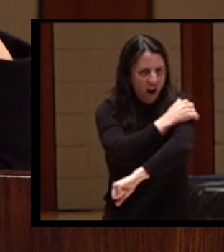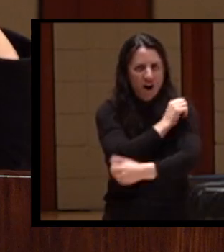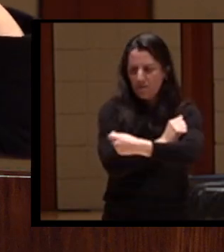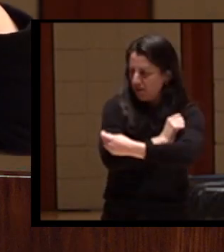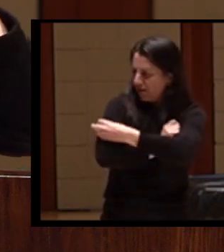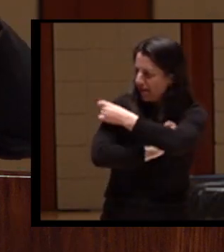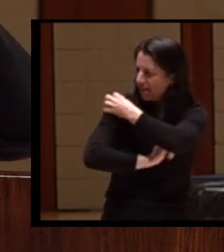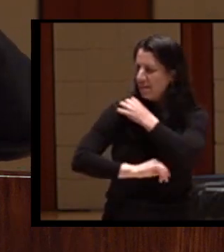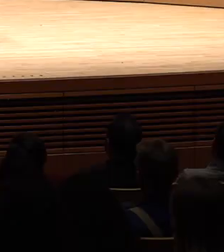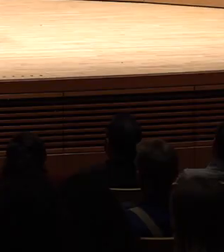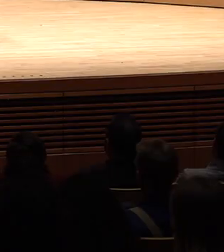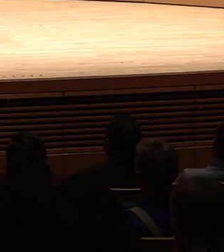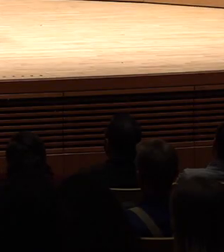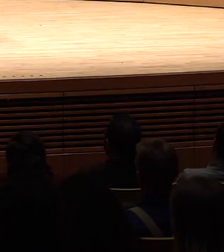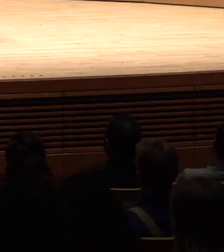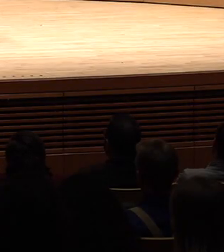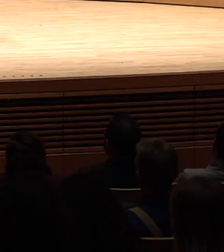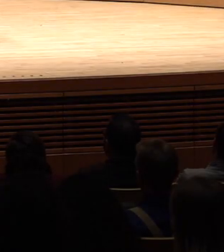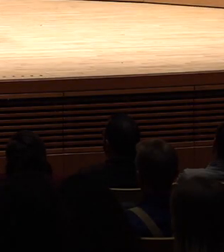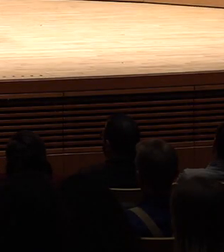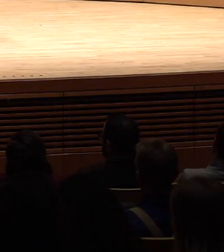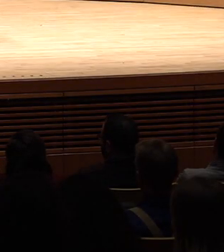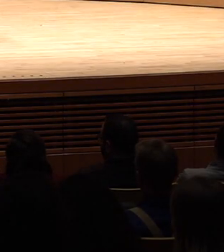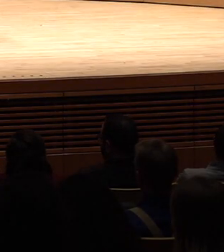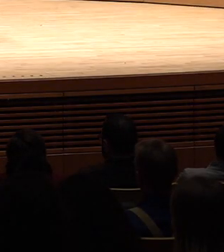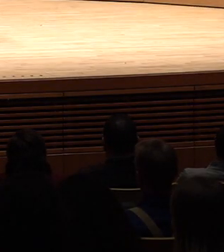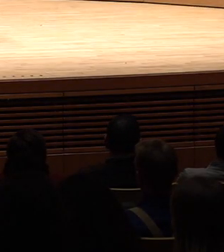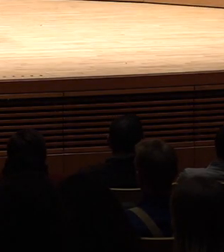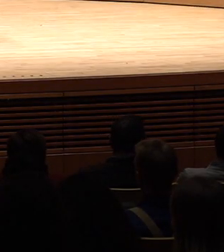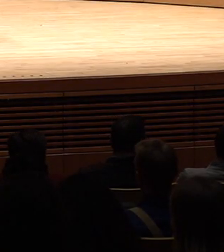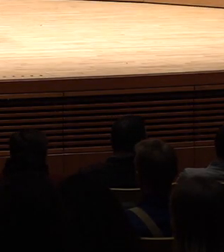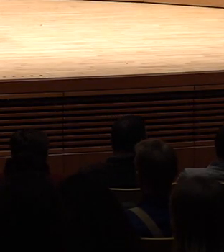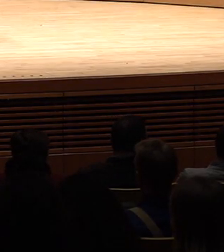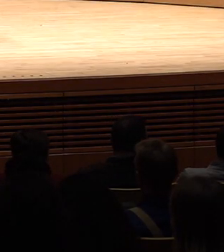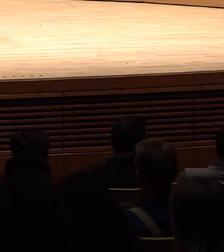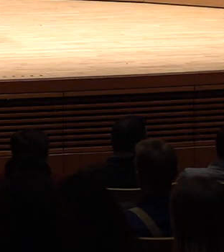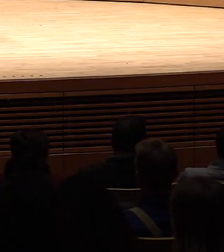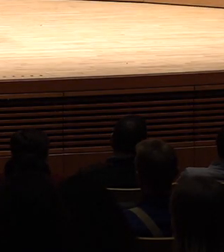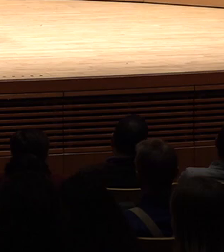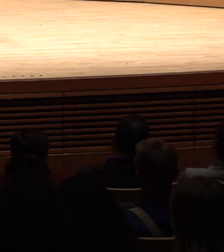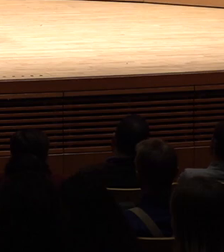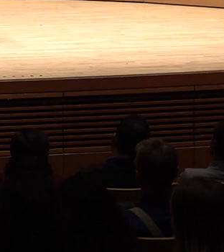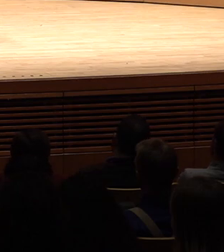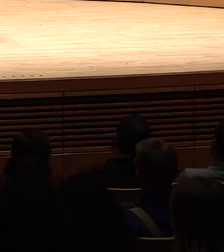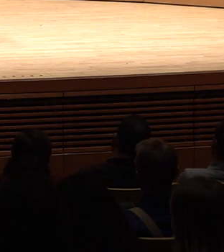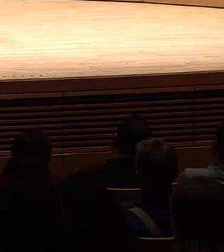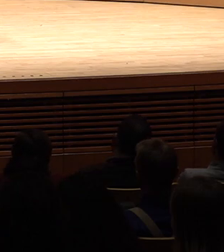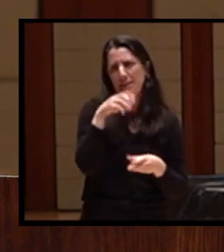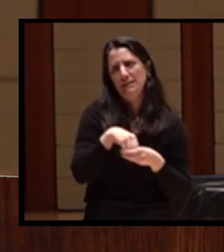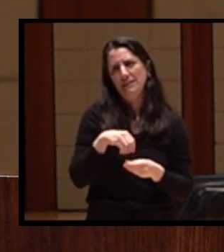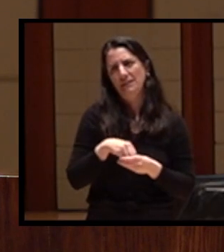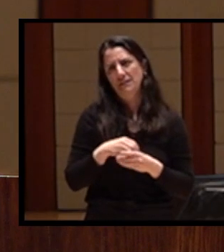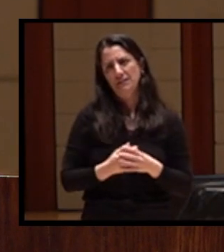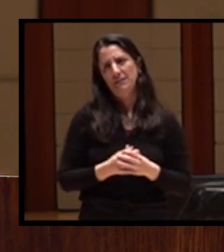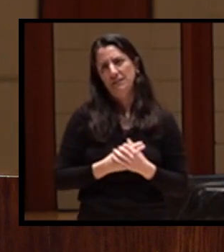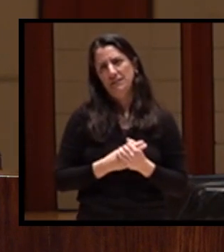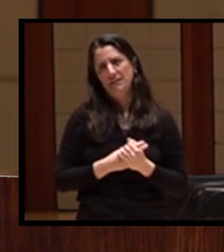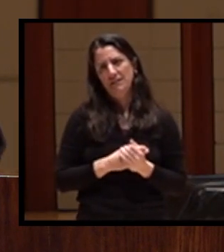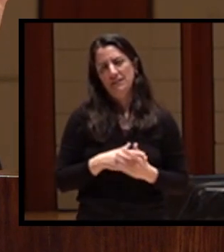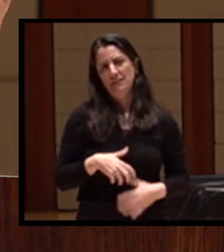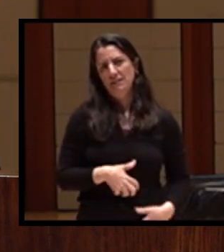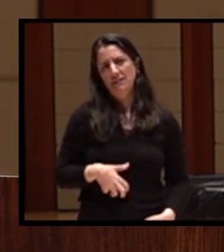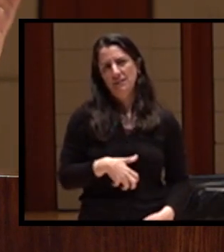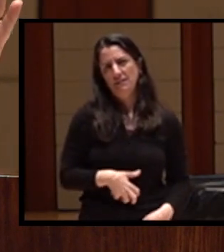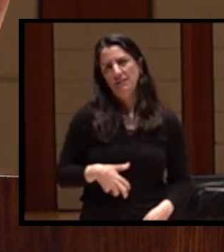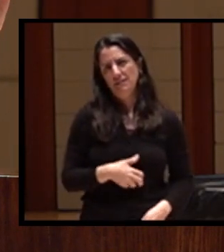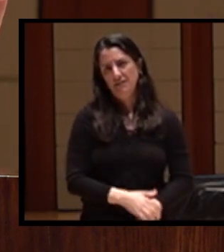eyebrows, out of their, you know, chin hairs. And so you can imagine what